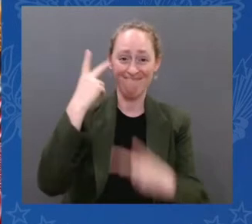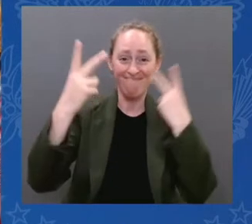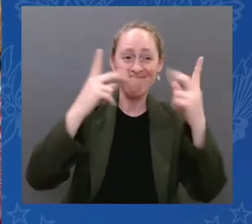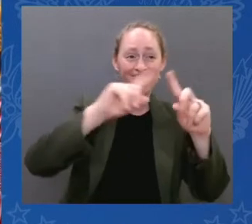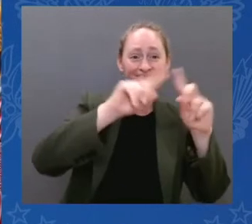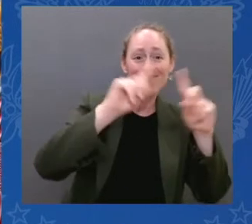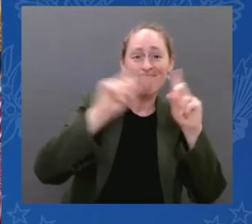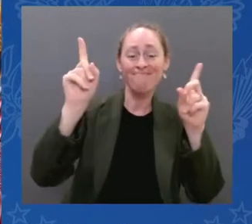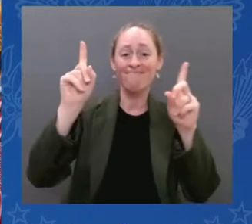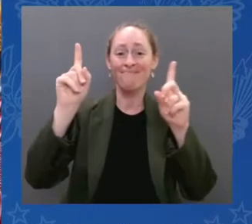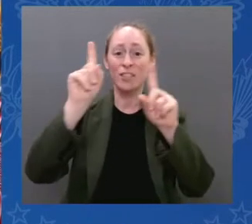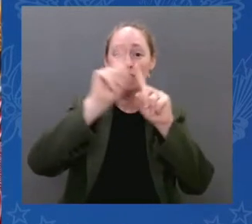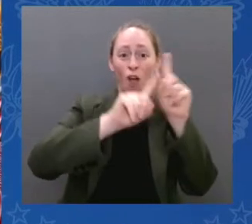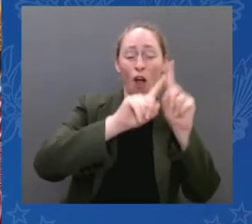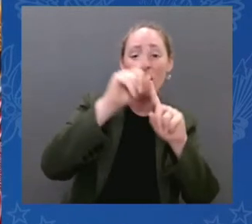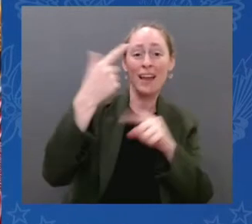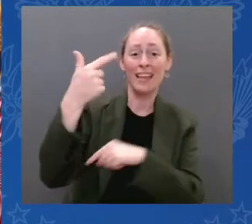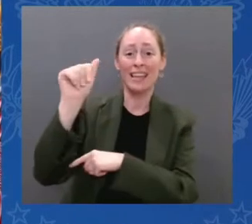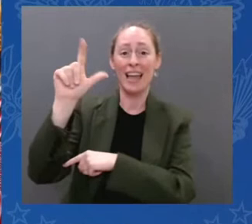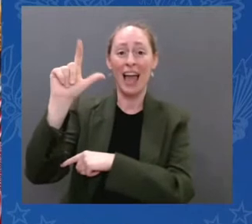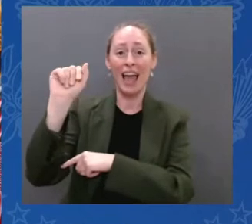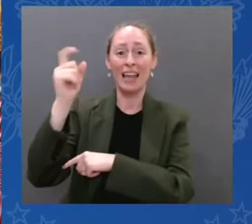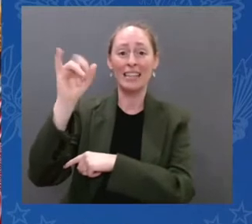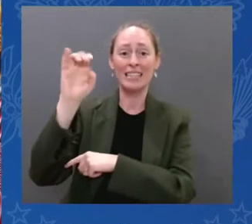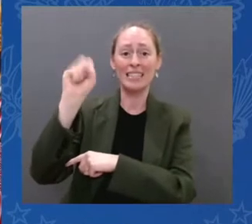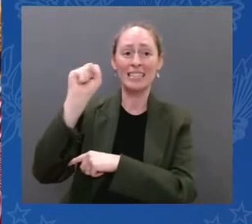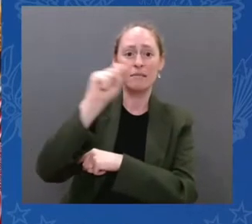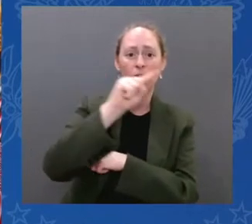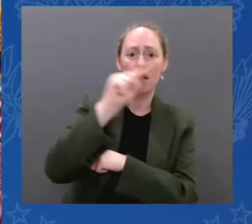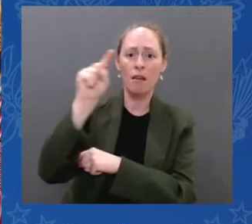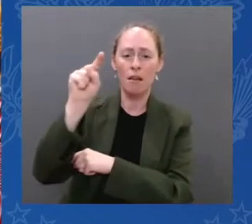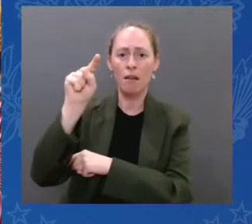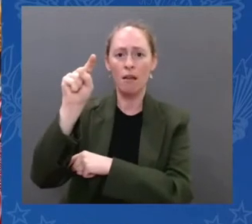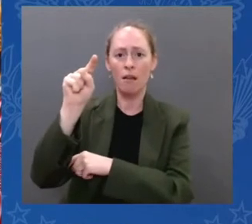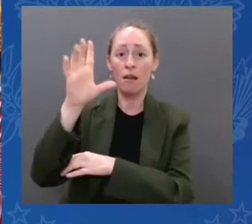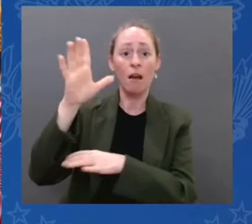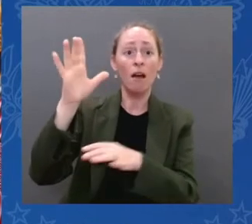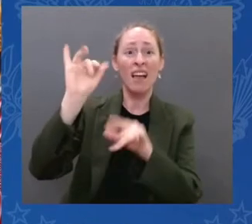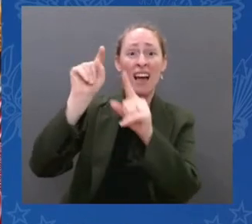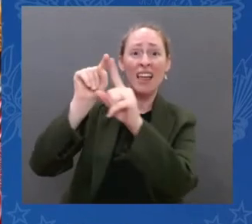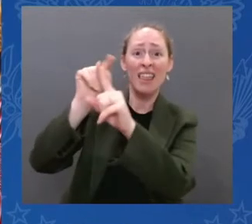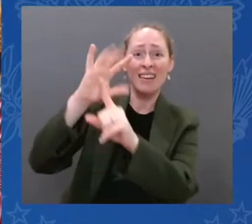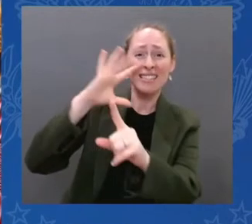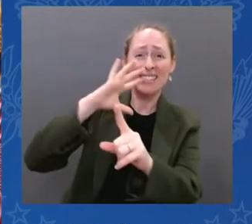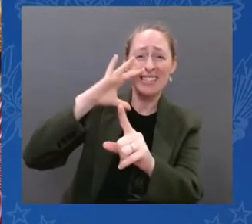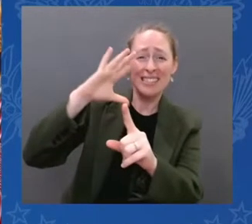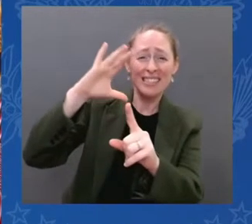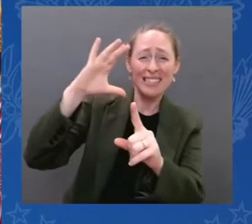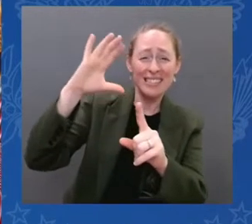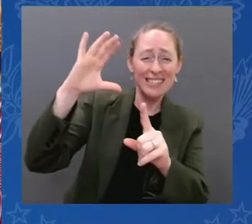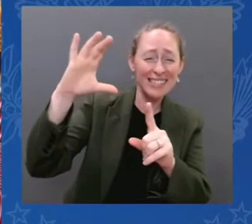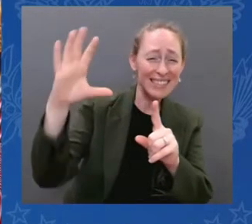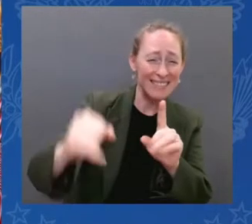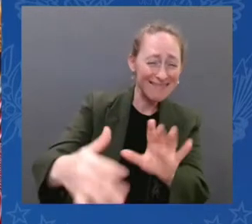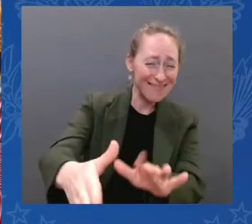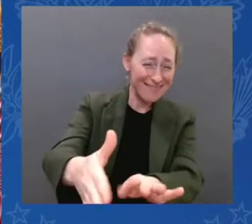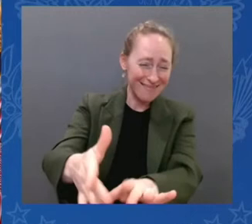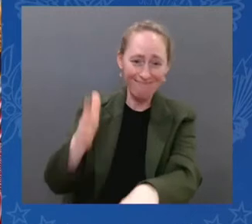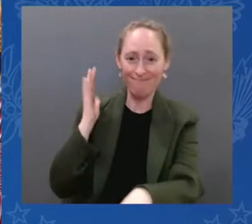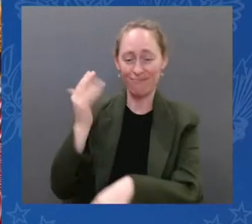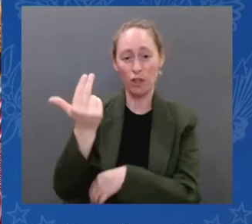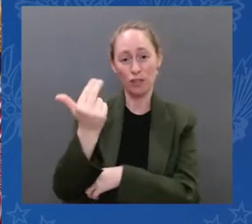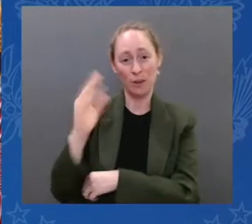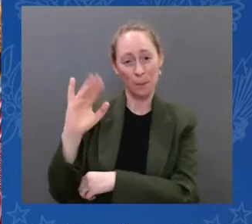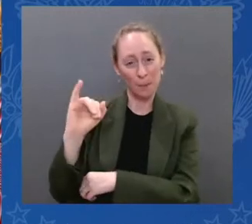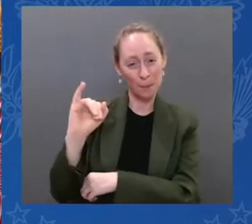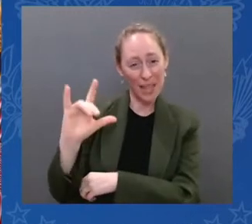Tomorrow, when this image is shared with the world, it'll be a historic moment for science and technology, for astronomy and